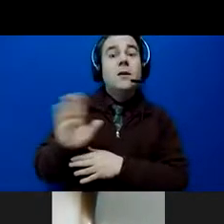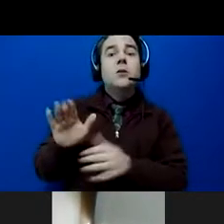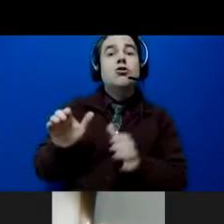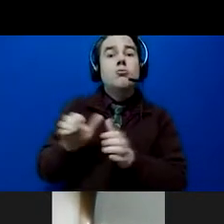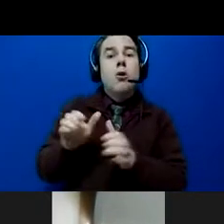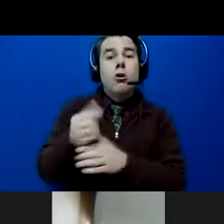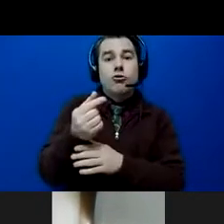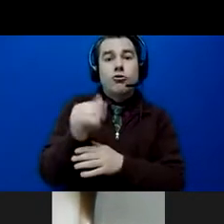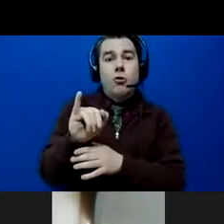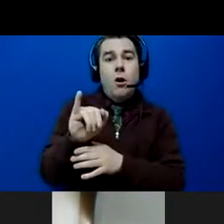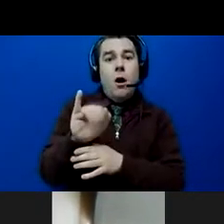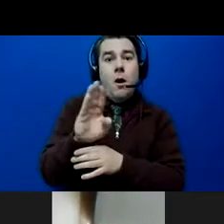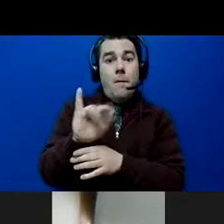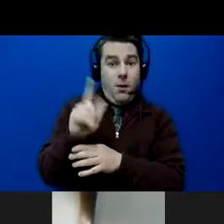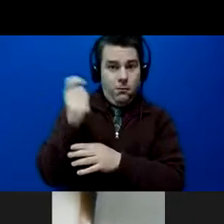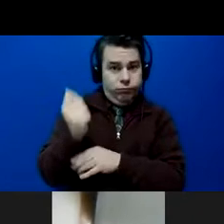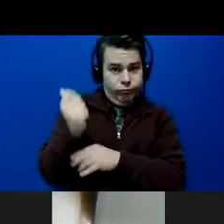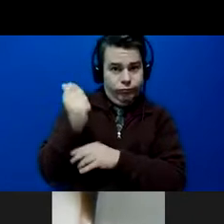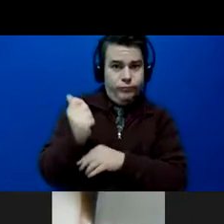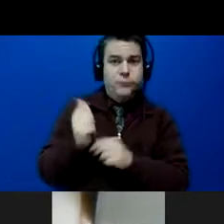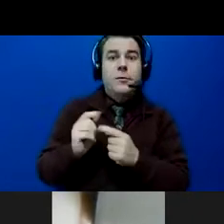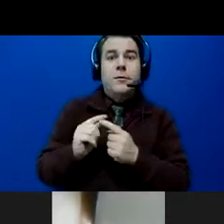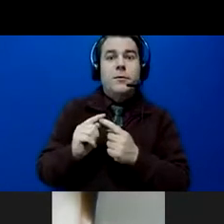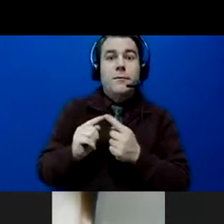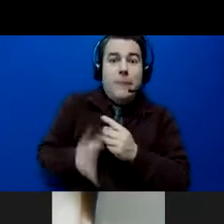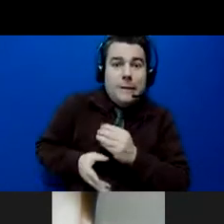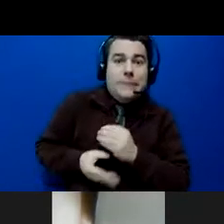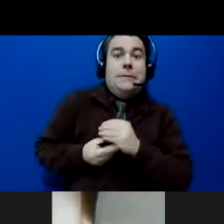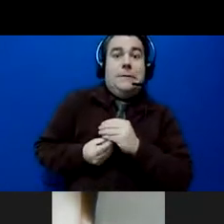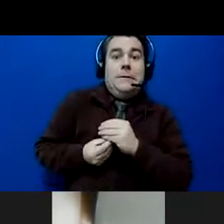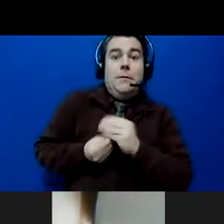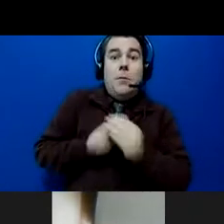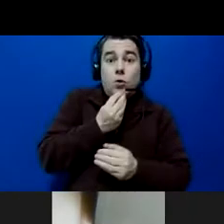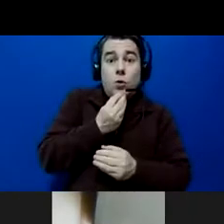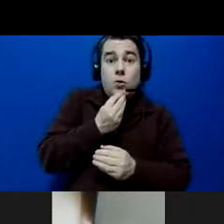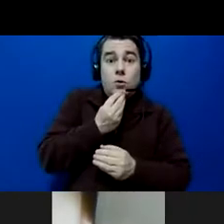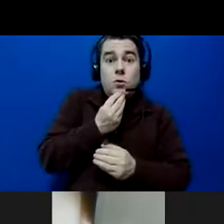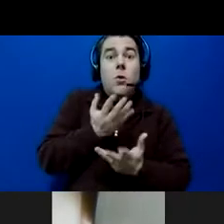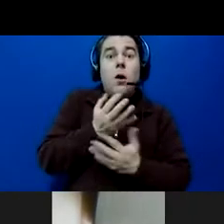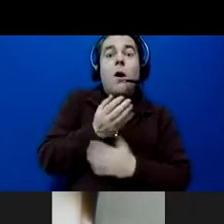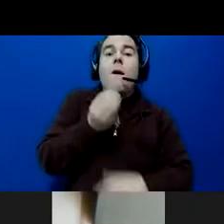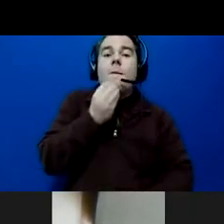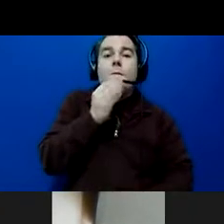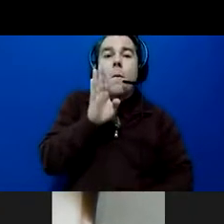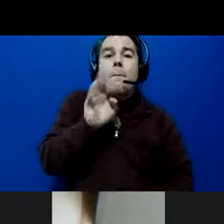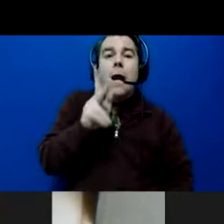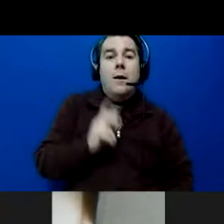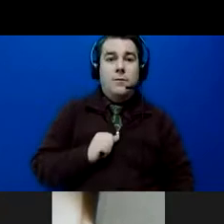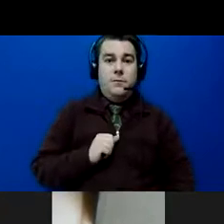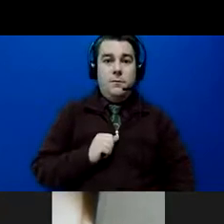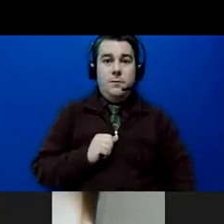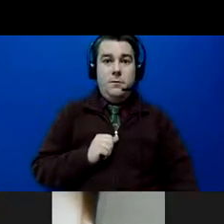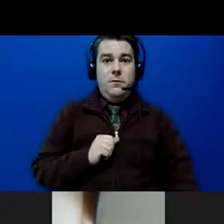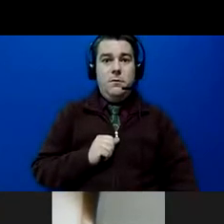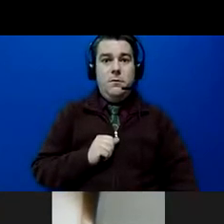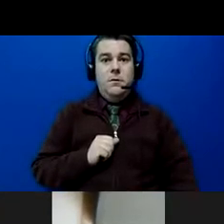bill and we were supplementing our groceries from a food bank. And I had